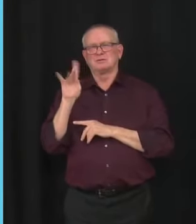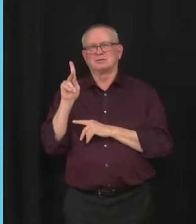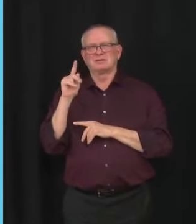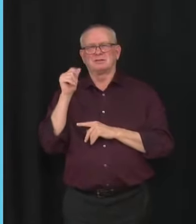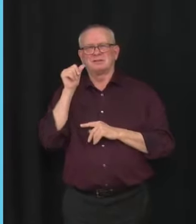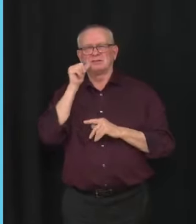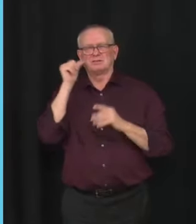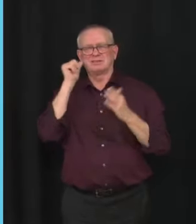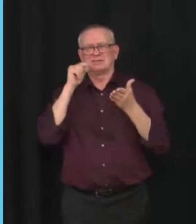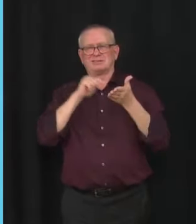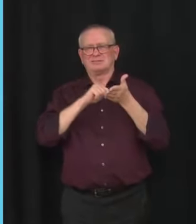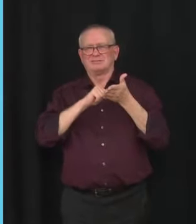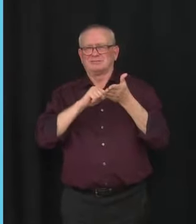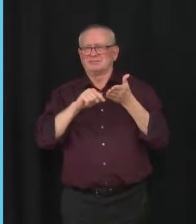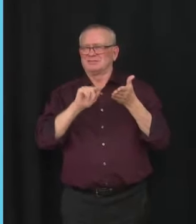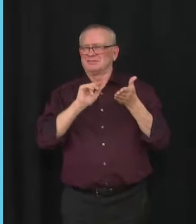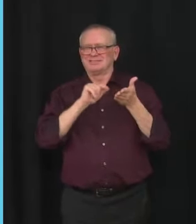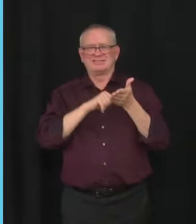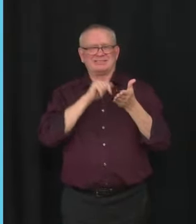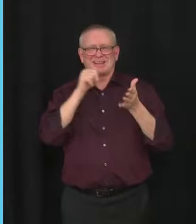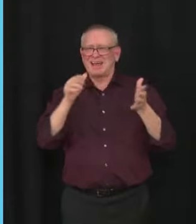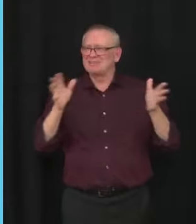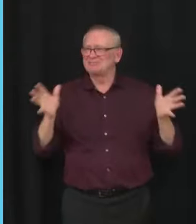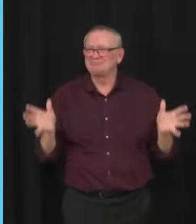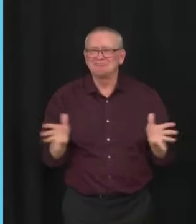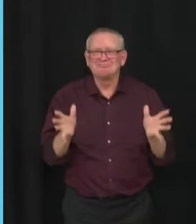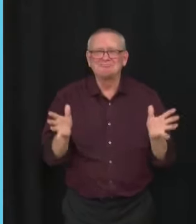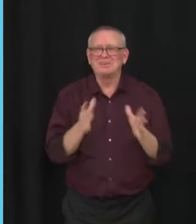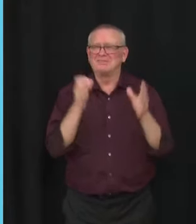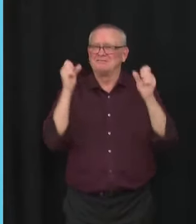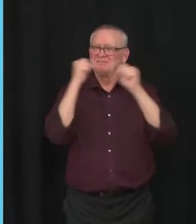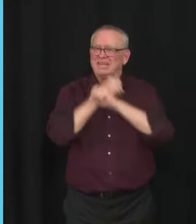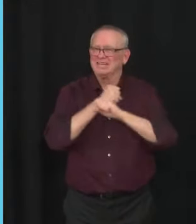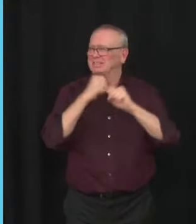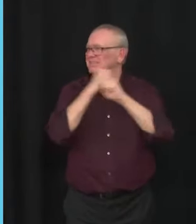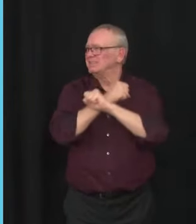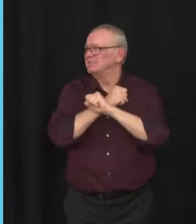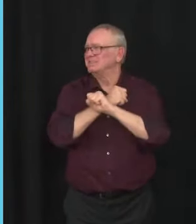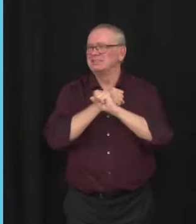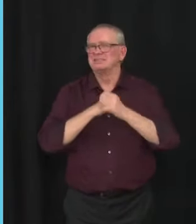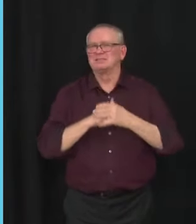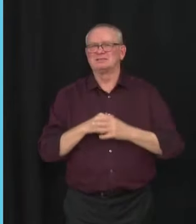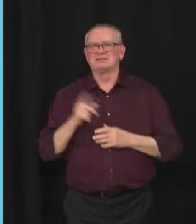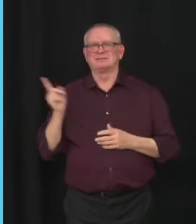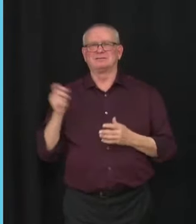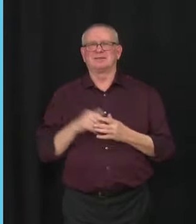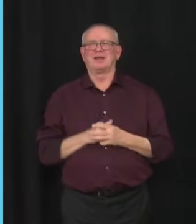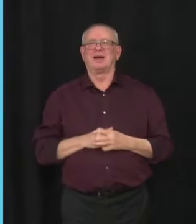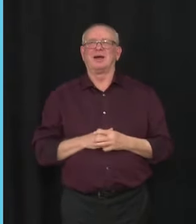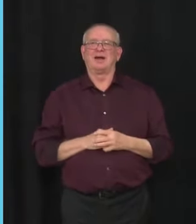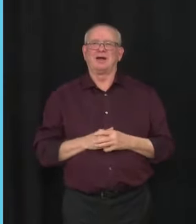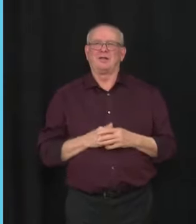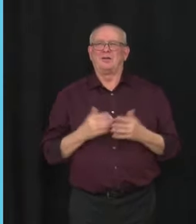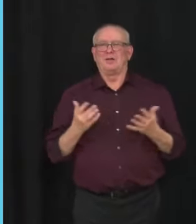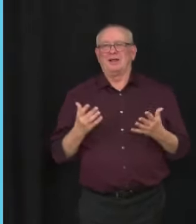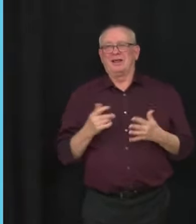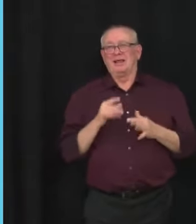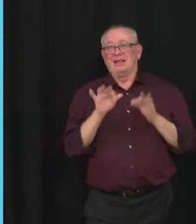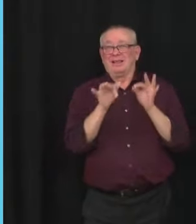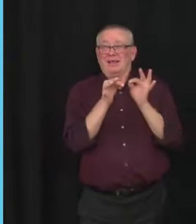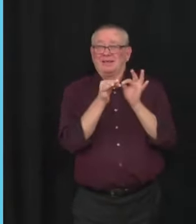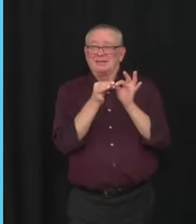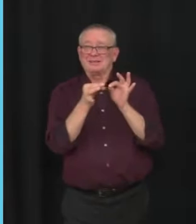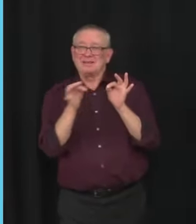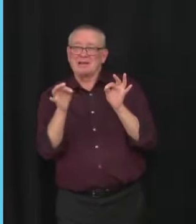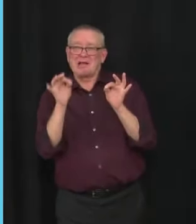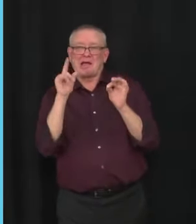clarify what point you were trying to make? It's absolutely an implicit or winking incitement to violence. It's